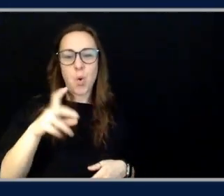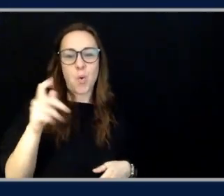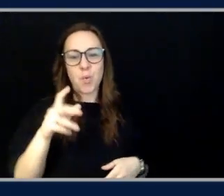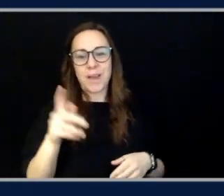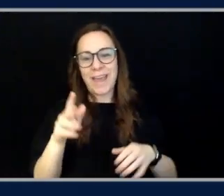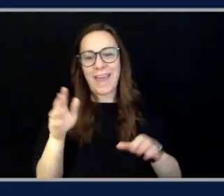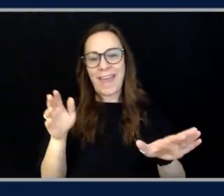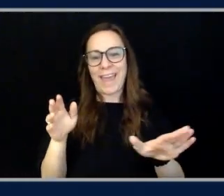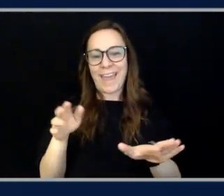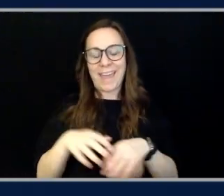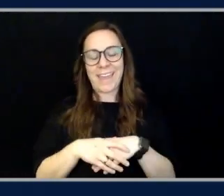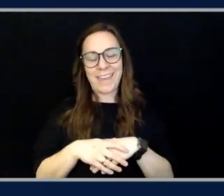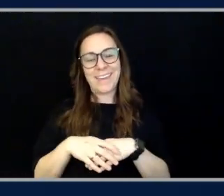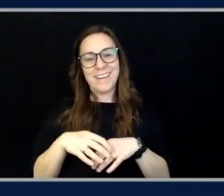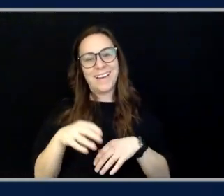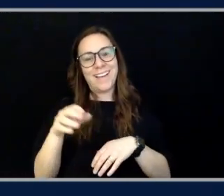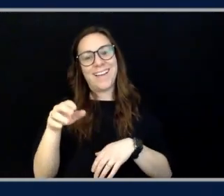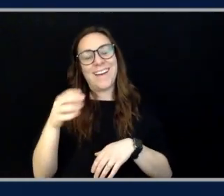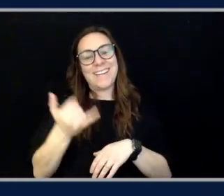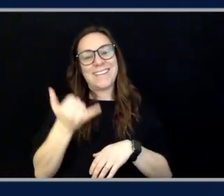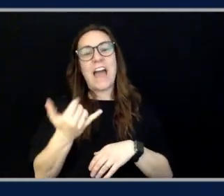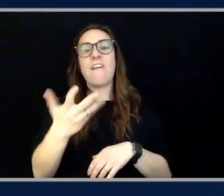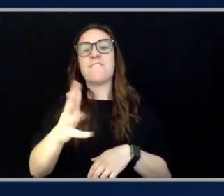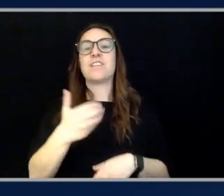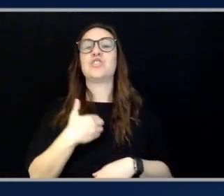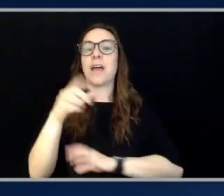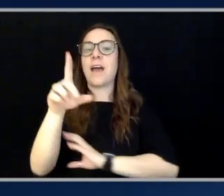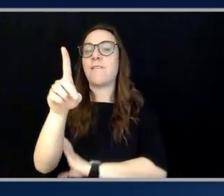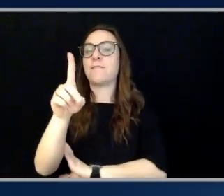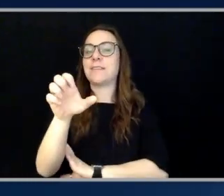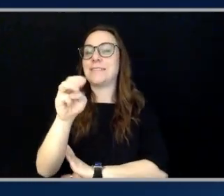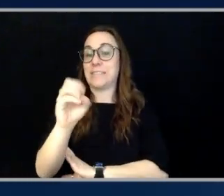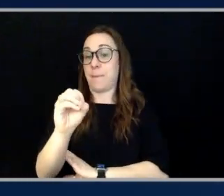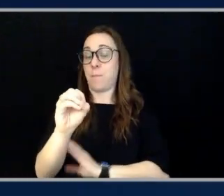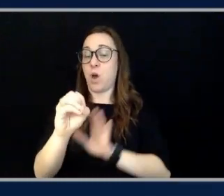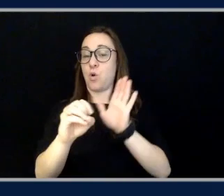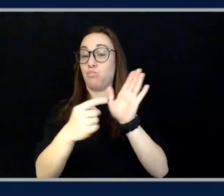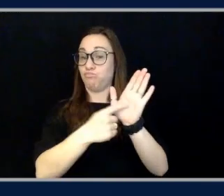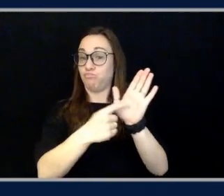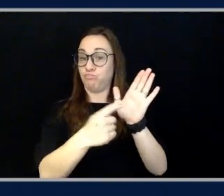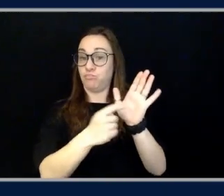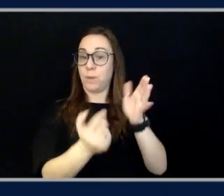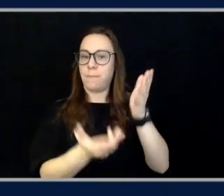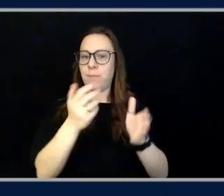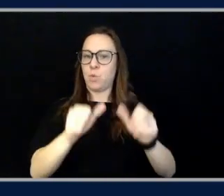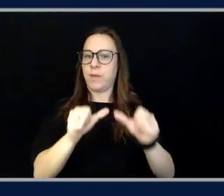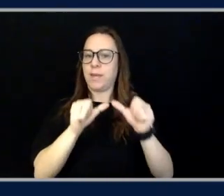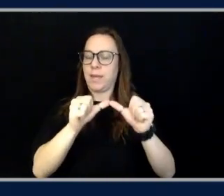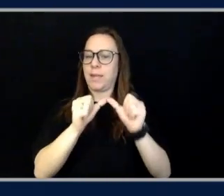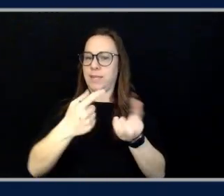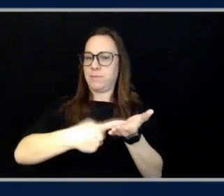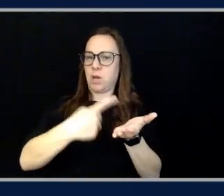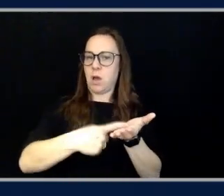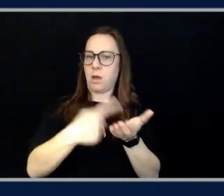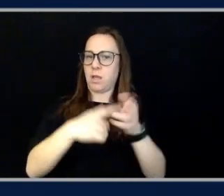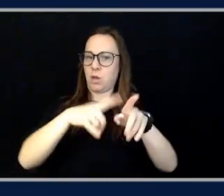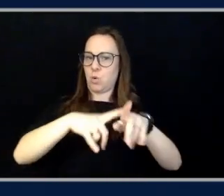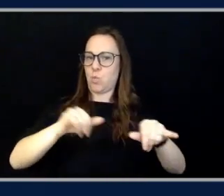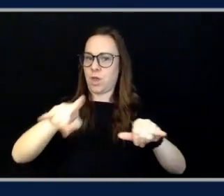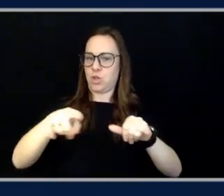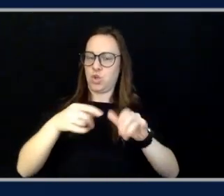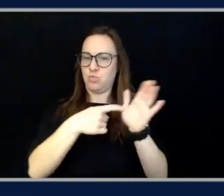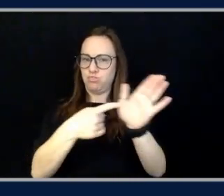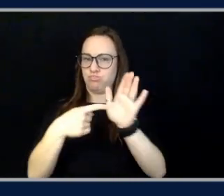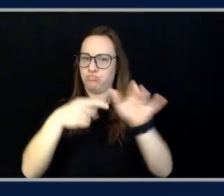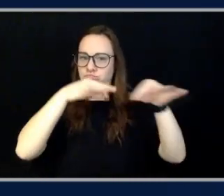All right. I know we got a demo. I know we want to pull that up too. So maybe we can keep talking while, while you walk us through. I know you've got the,